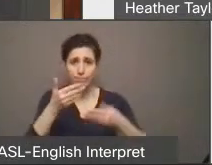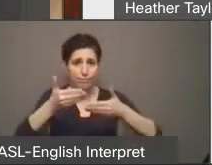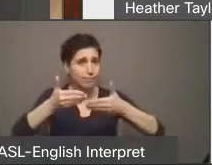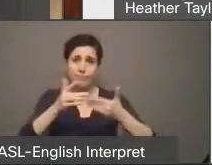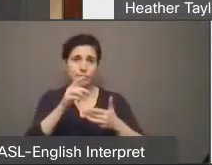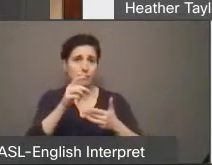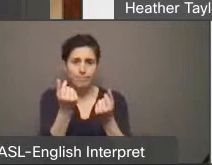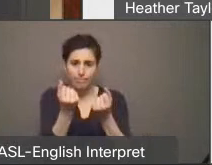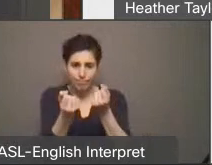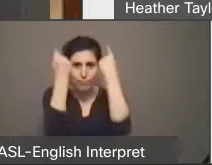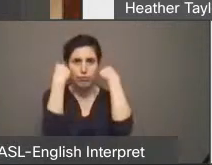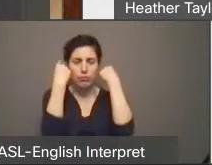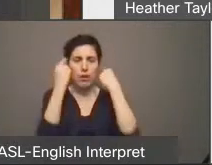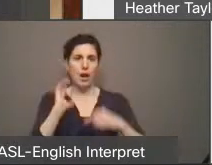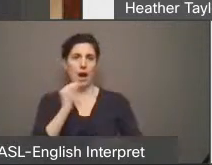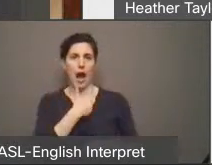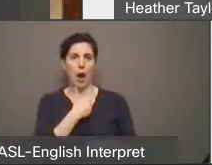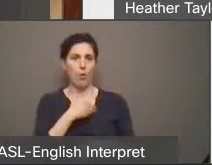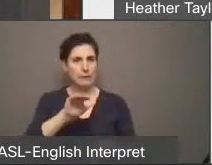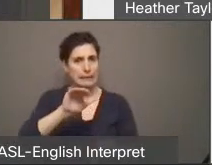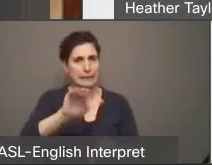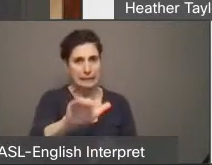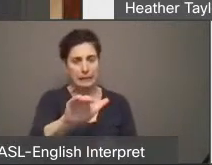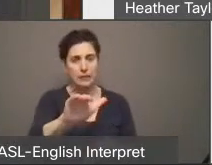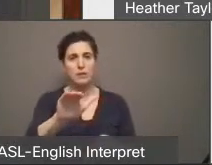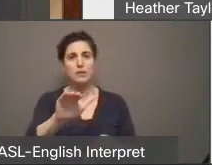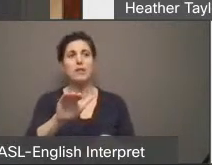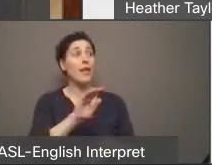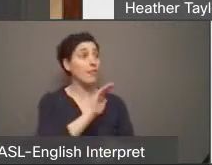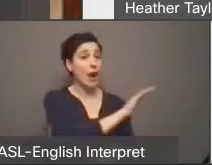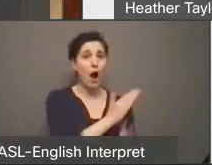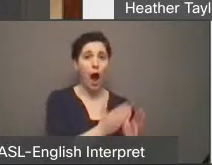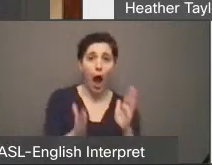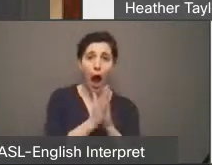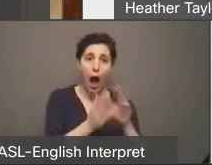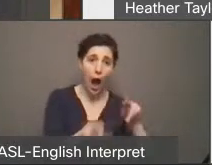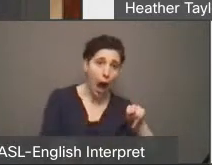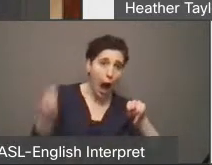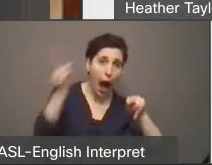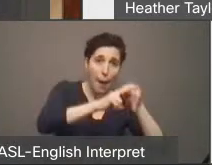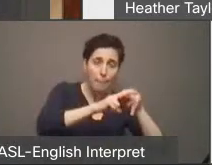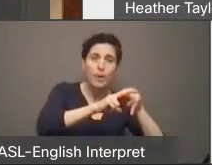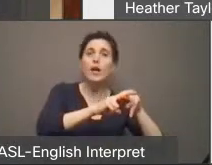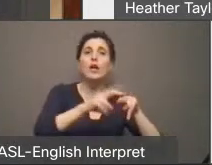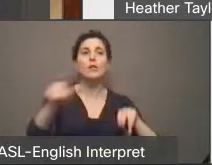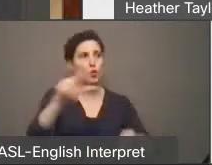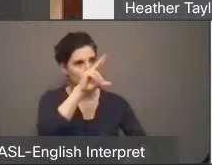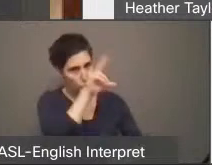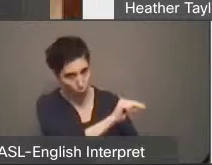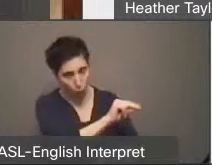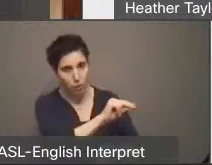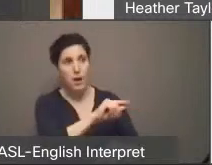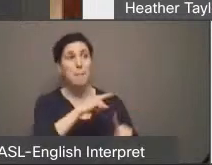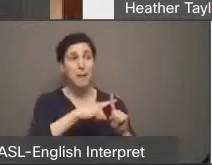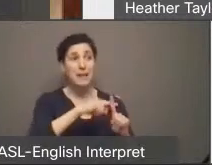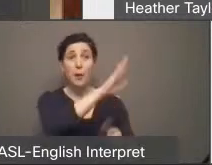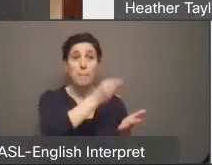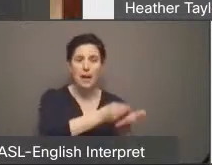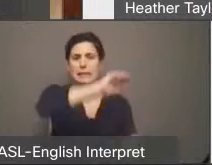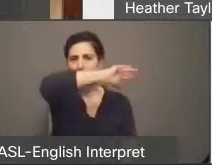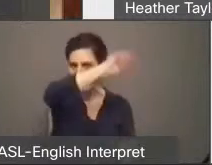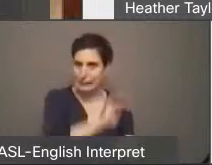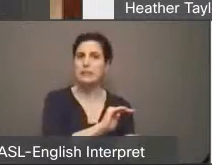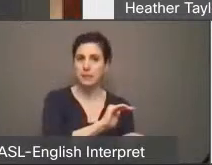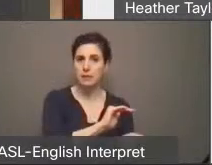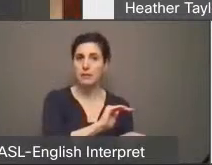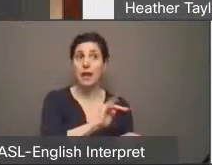Toronto Police Service's request for more funds and actively remove those funds instead. Defunding is necessary in order to take